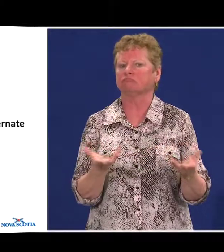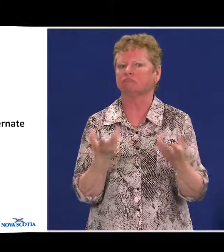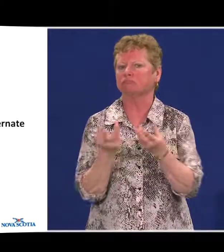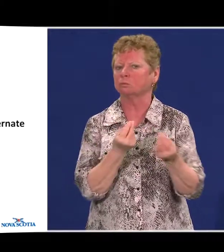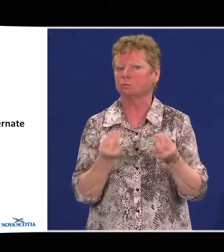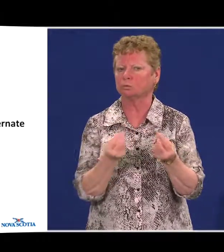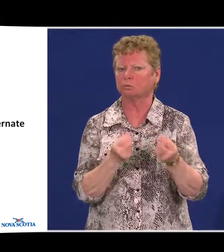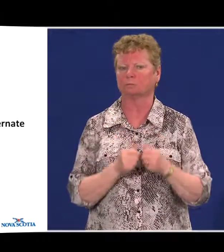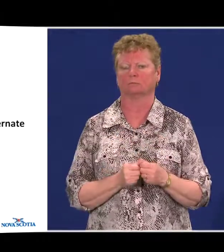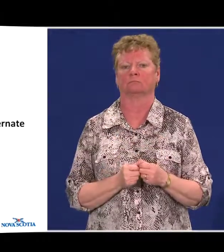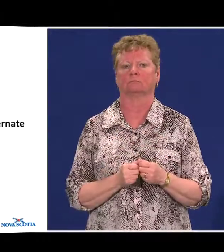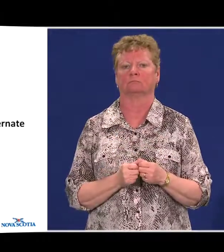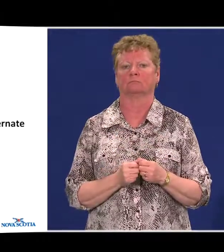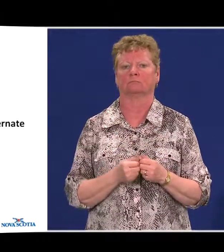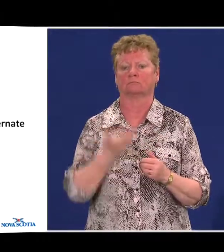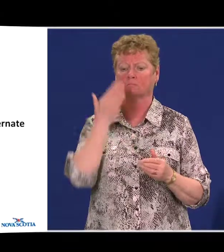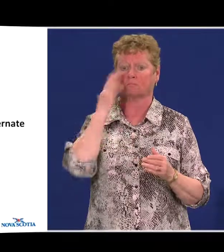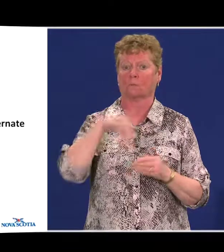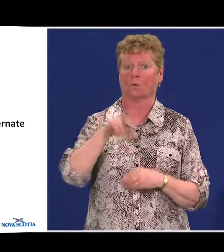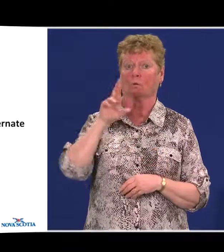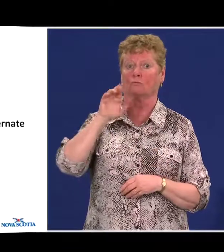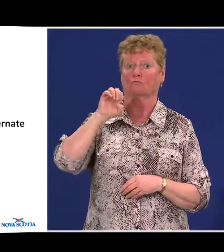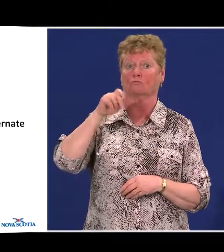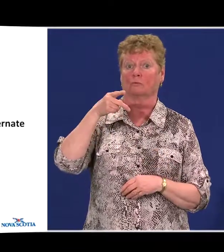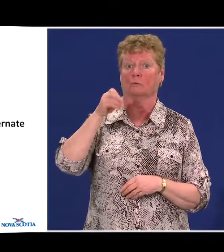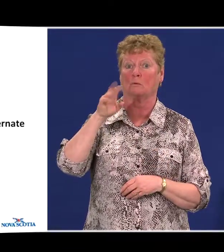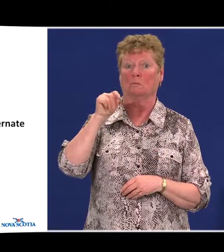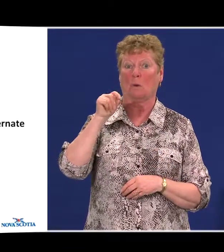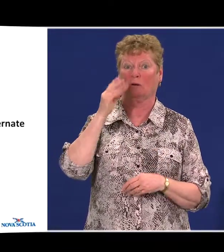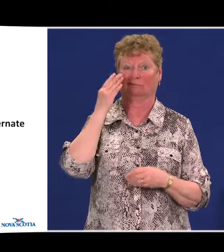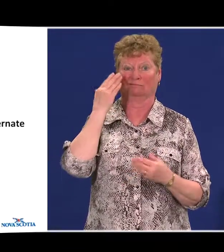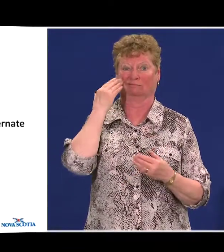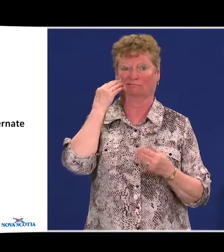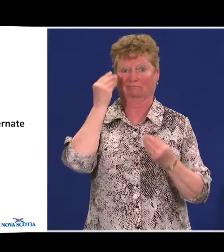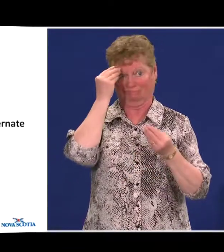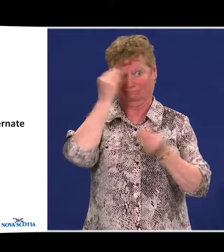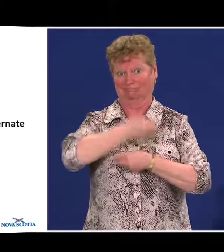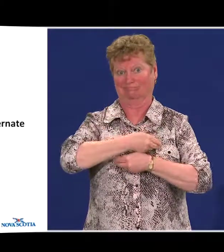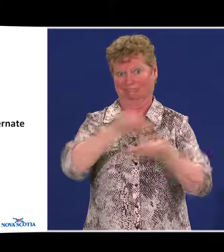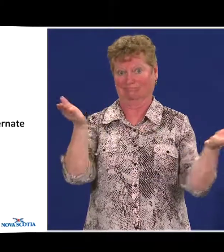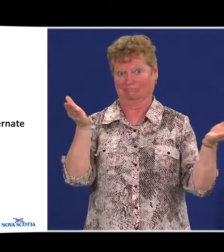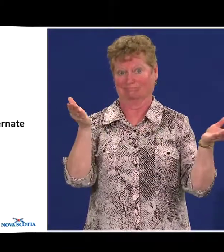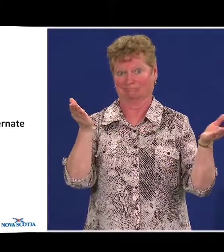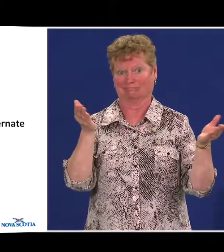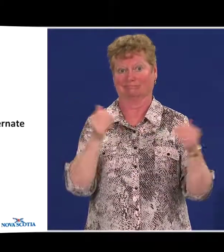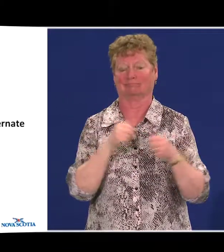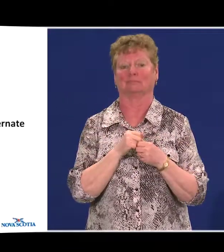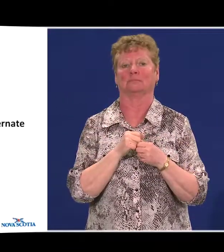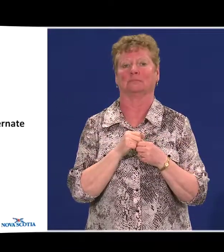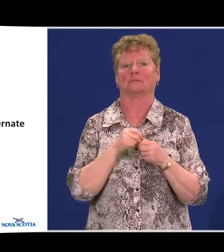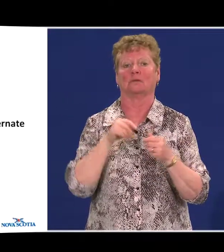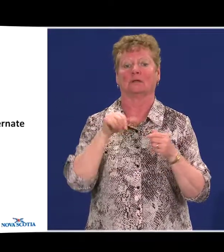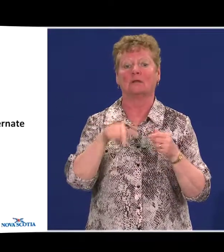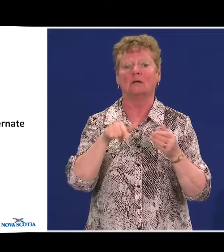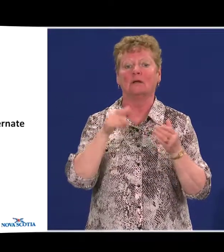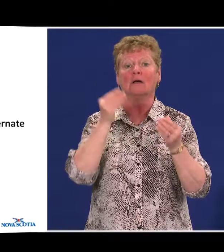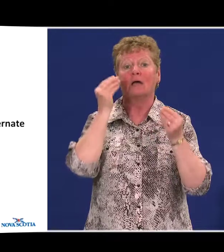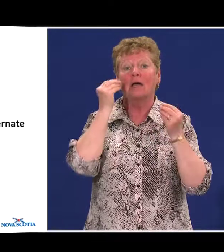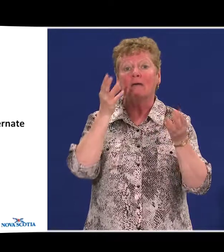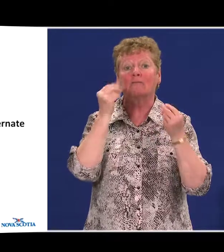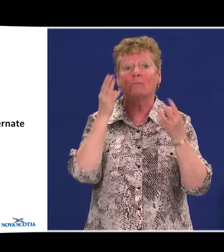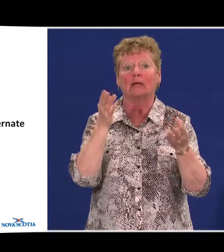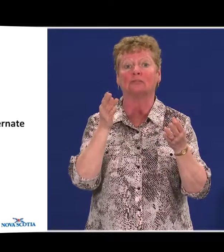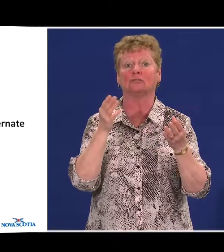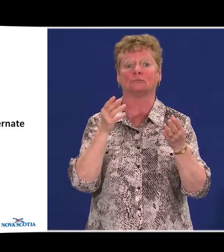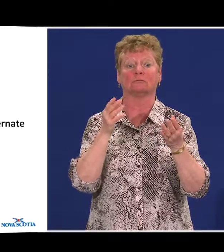The report, as you know, has just been released. We have prepared all of this documentation in